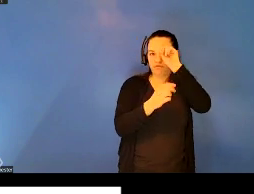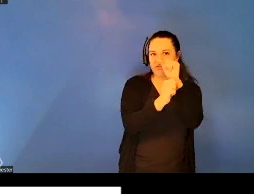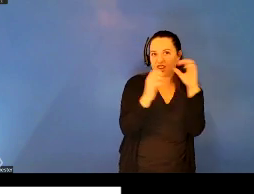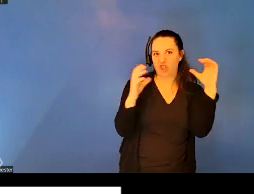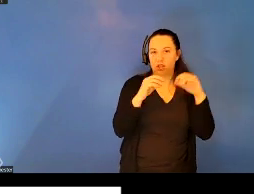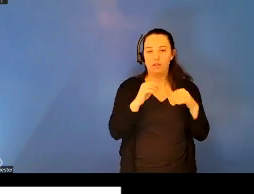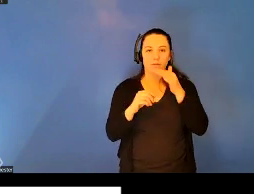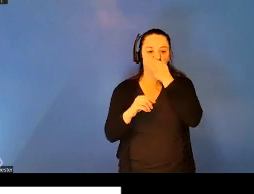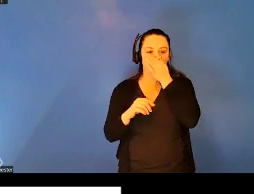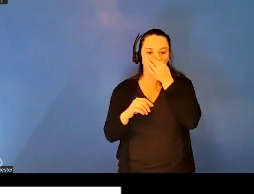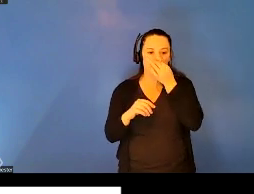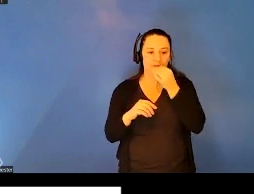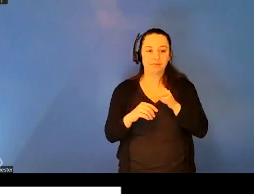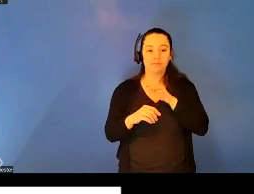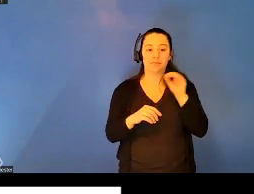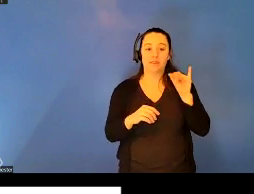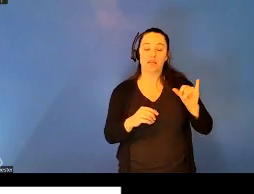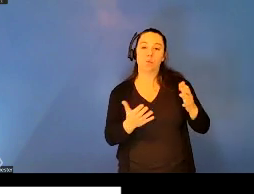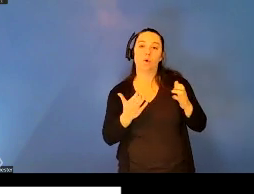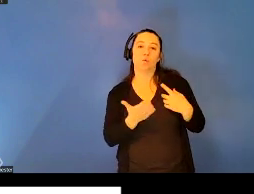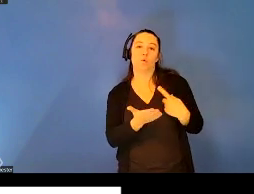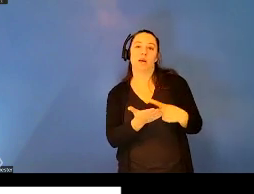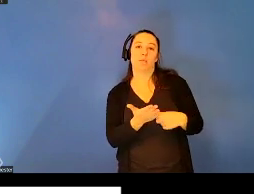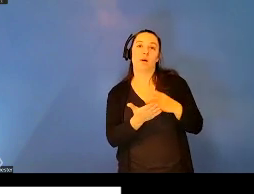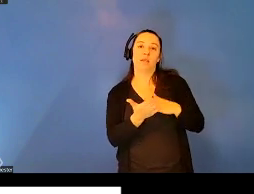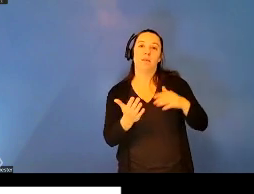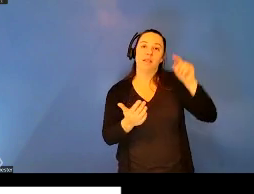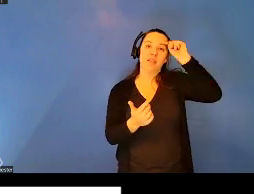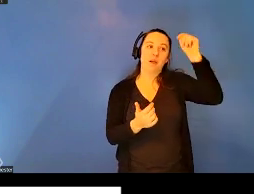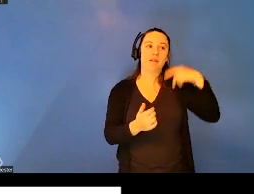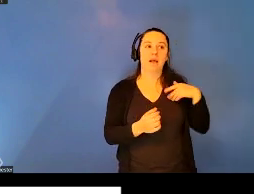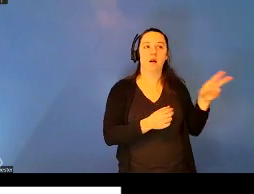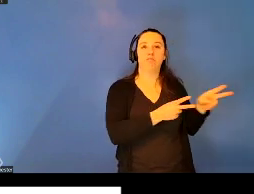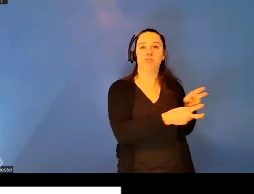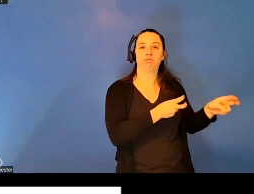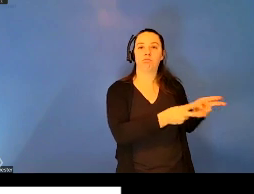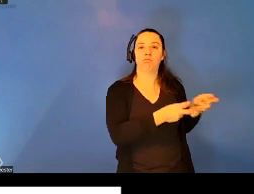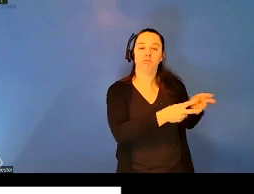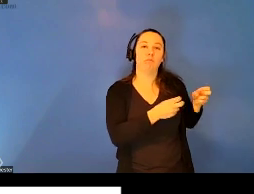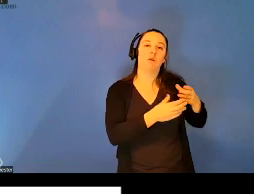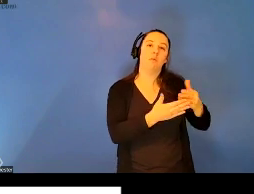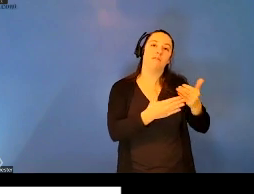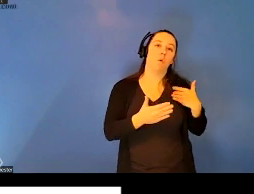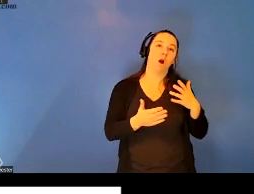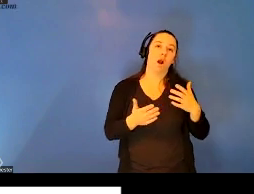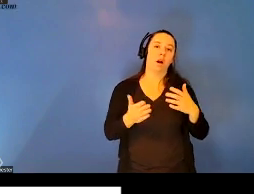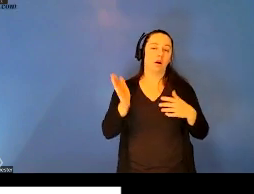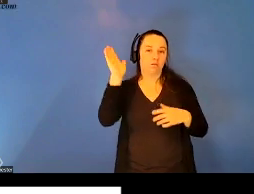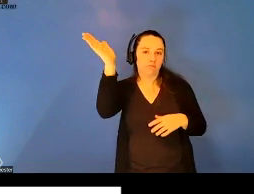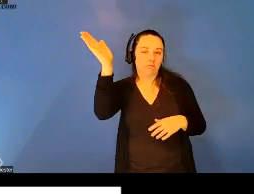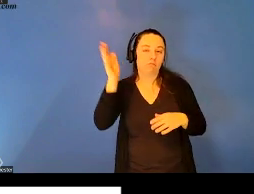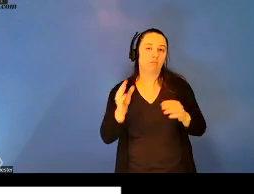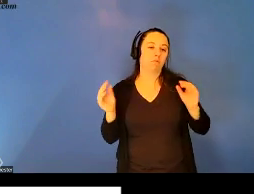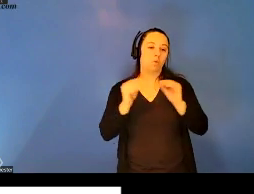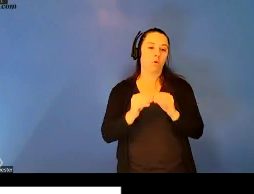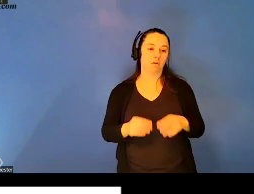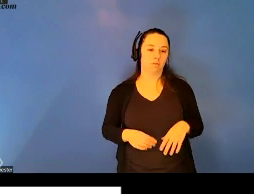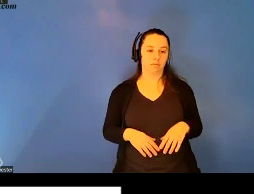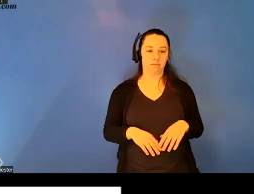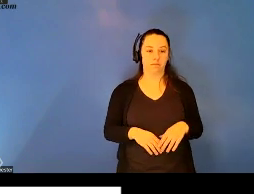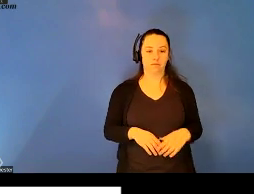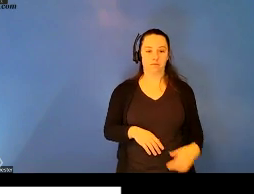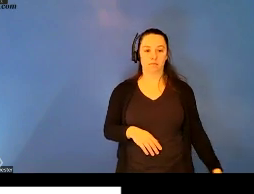I want to talk about some of the theories that I draw upon, uh, before engaging with more of the empirics. And I draw, um,